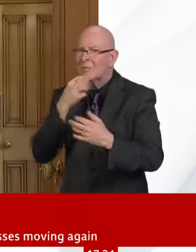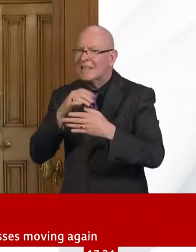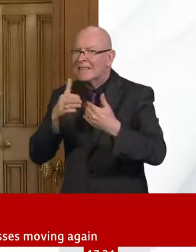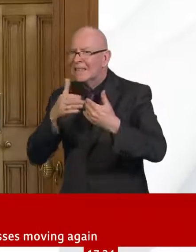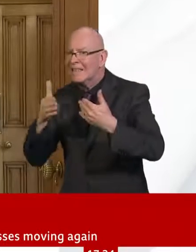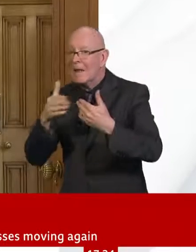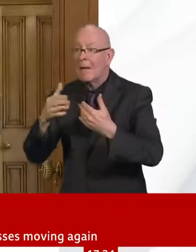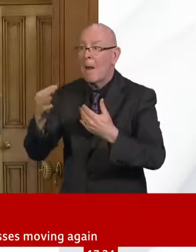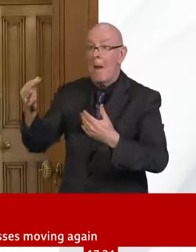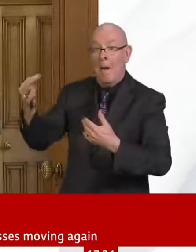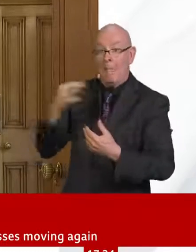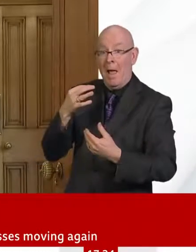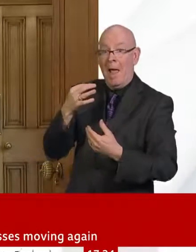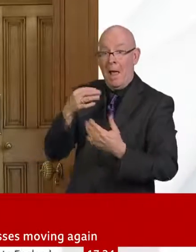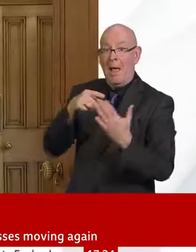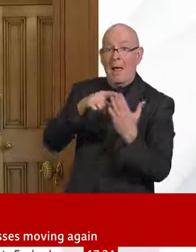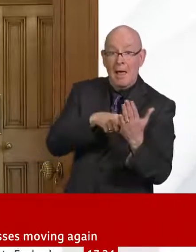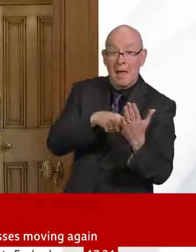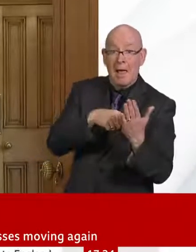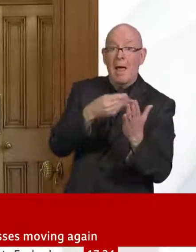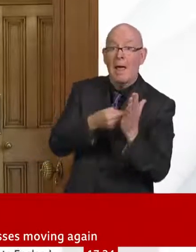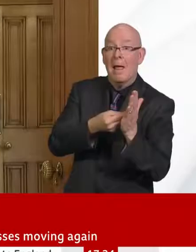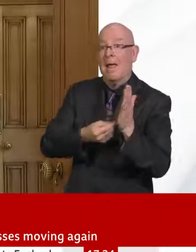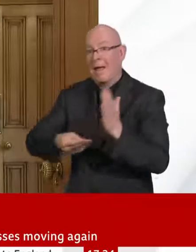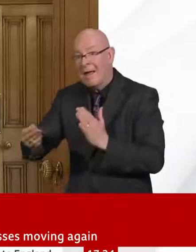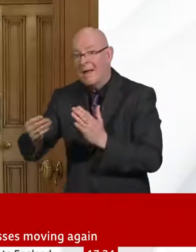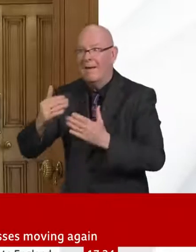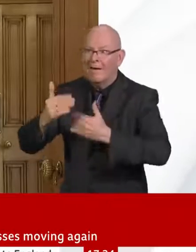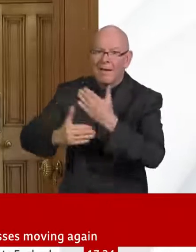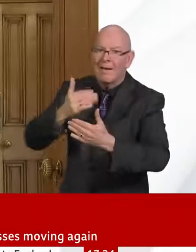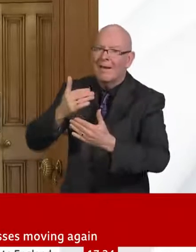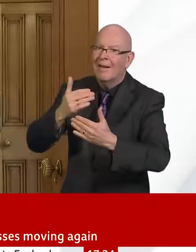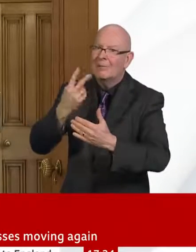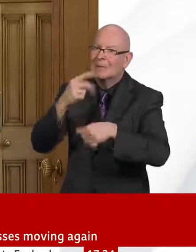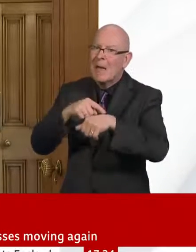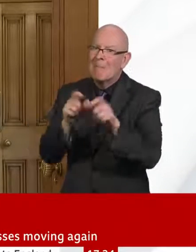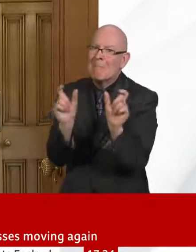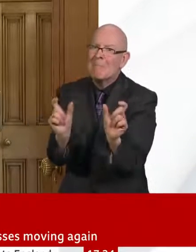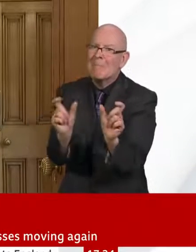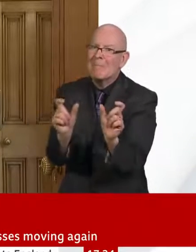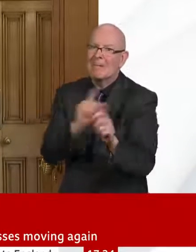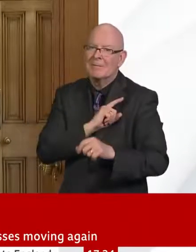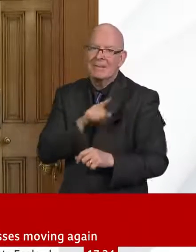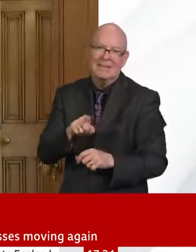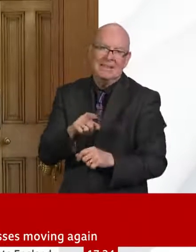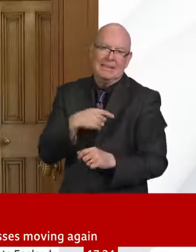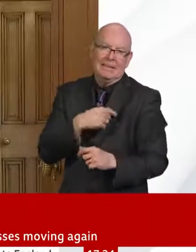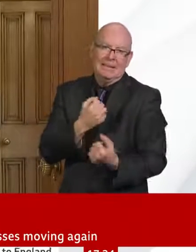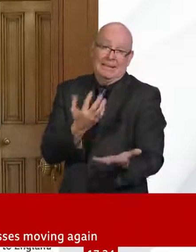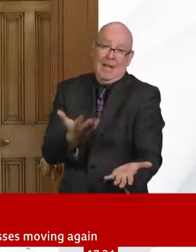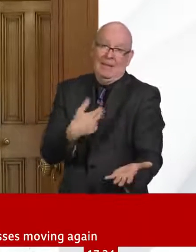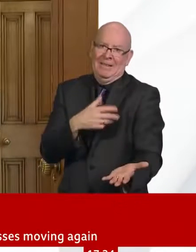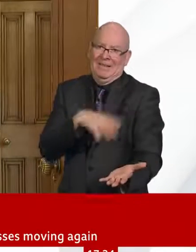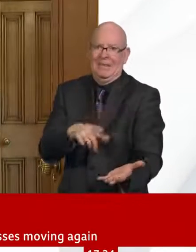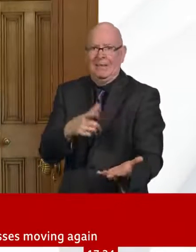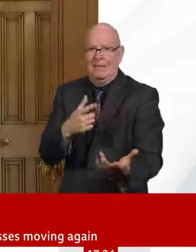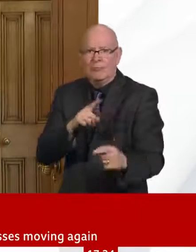system in order to get the money back to people. But the timing portal should be open on or around the 20th, and then from there, there's a